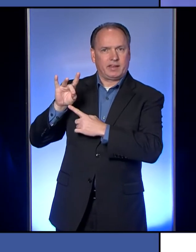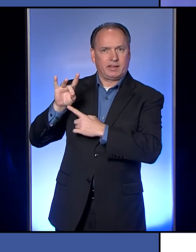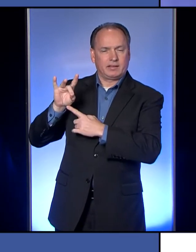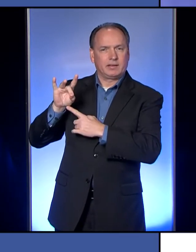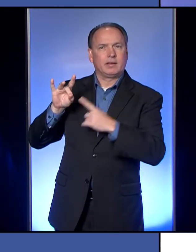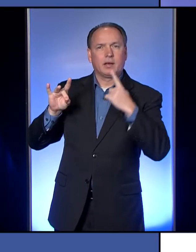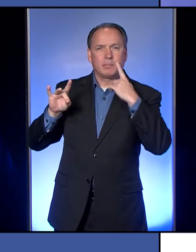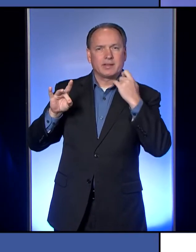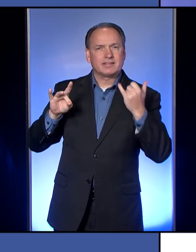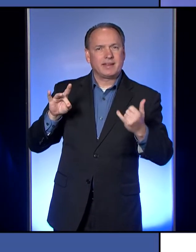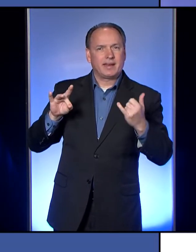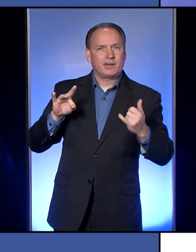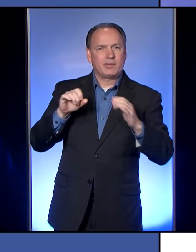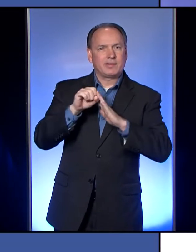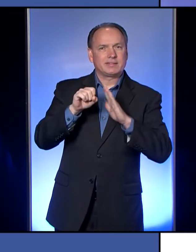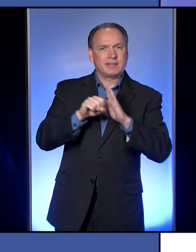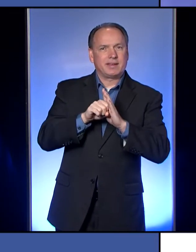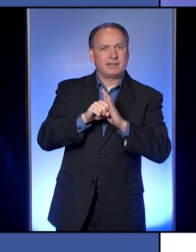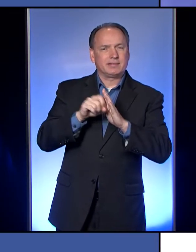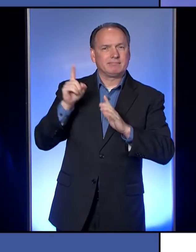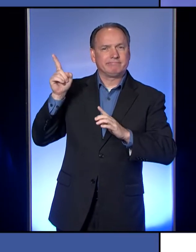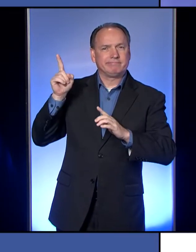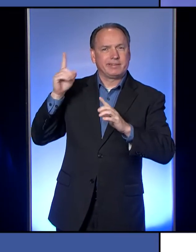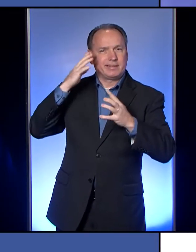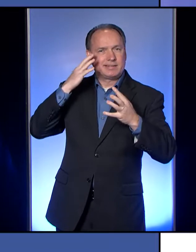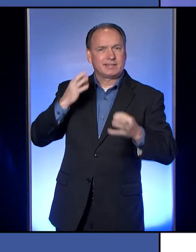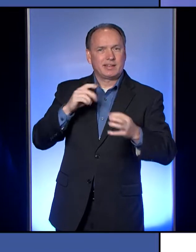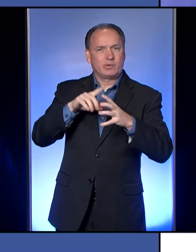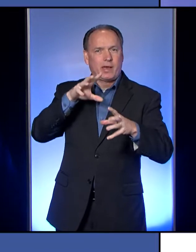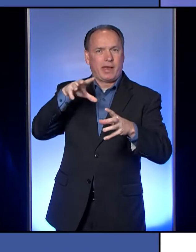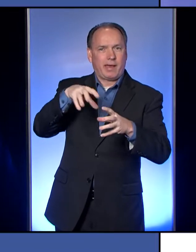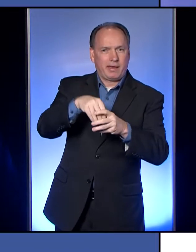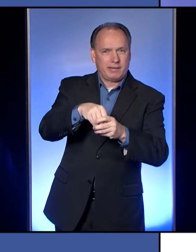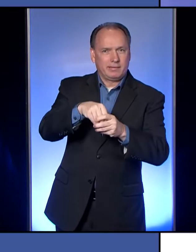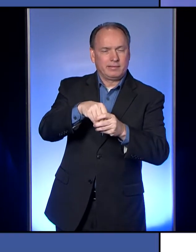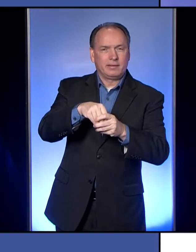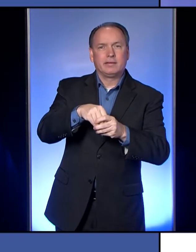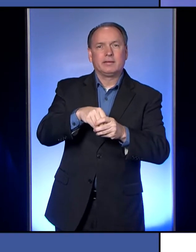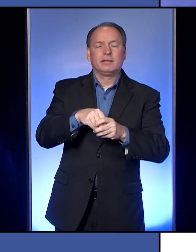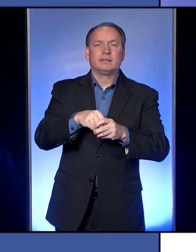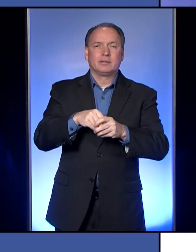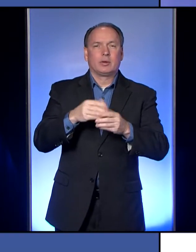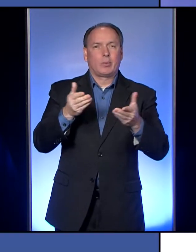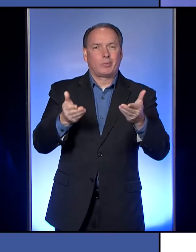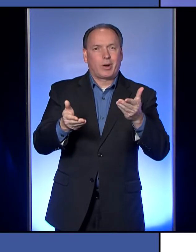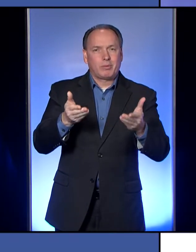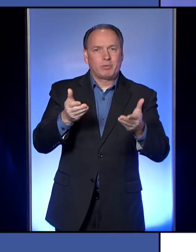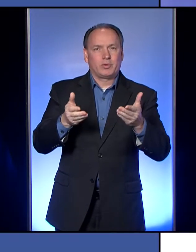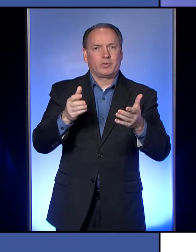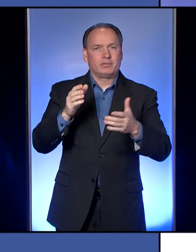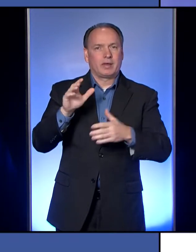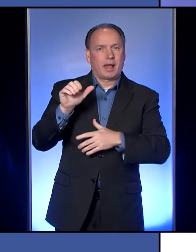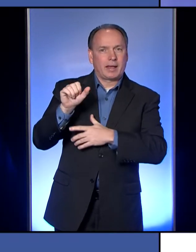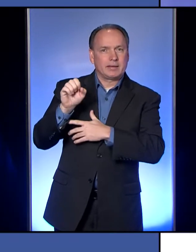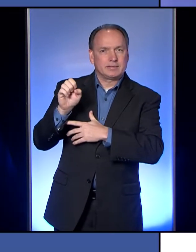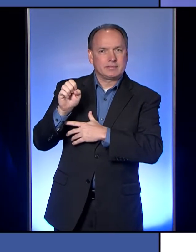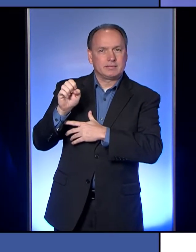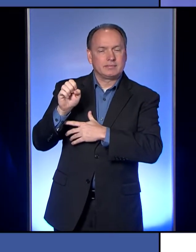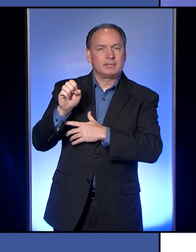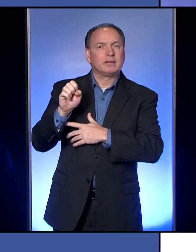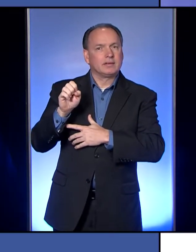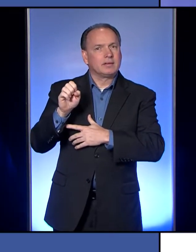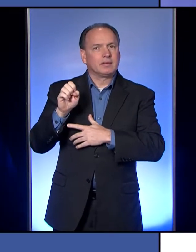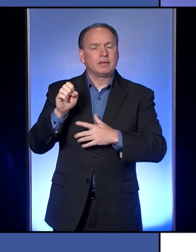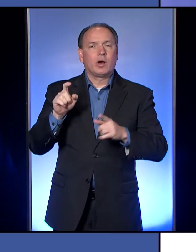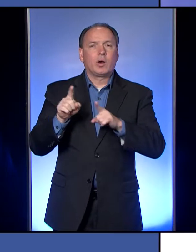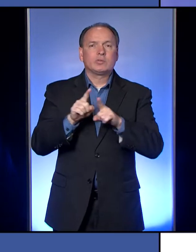has now decided to add in probable cases. It's also important to note that the state pulls their numbers